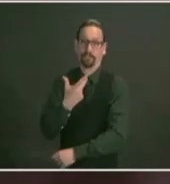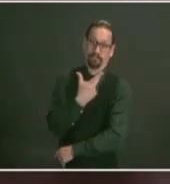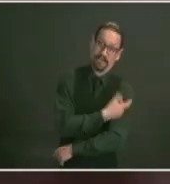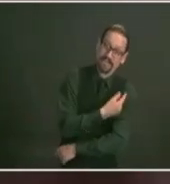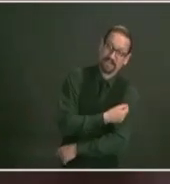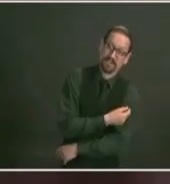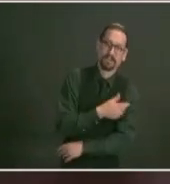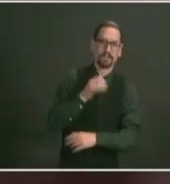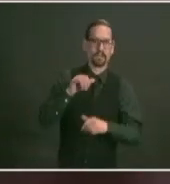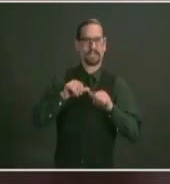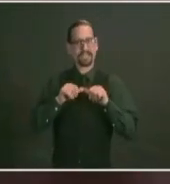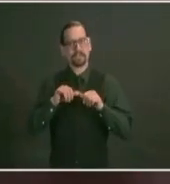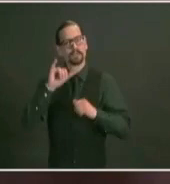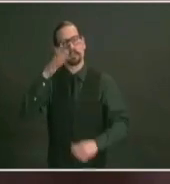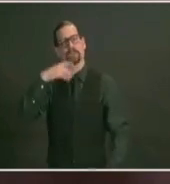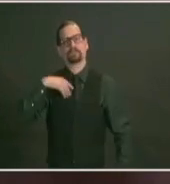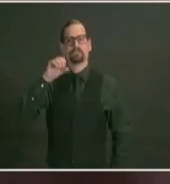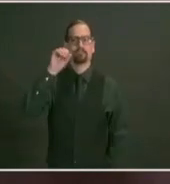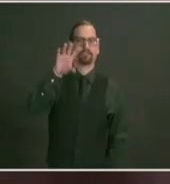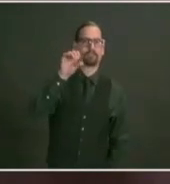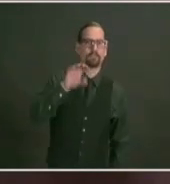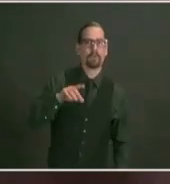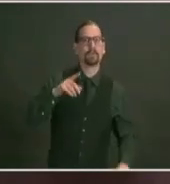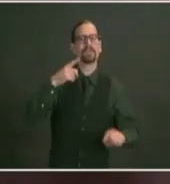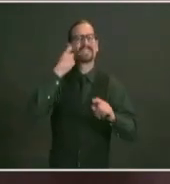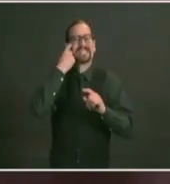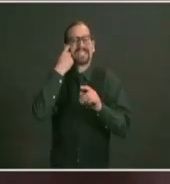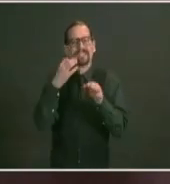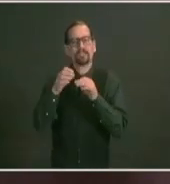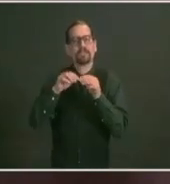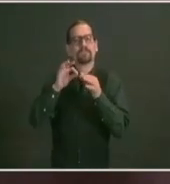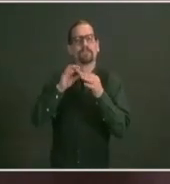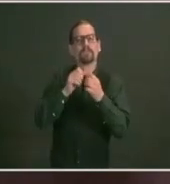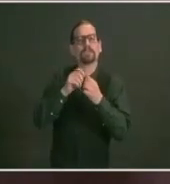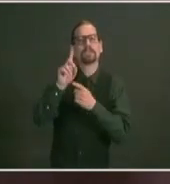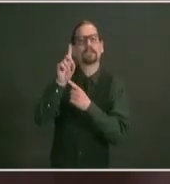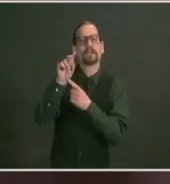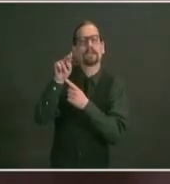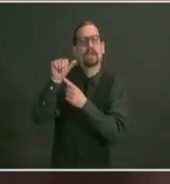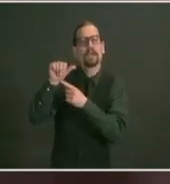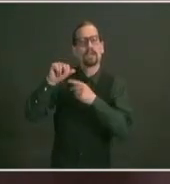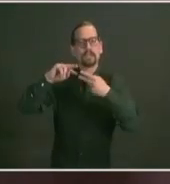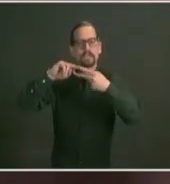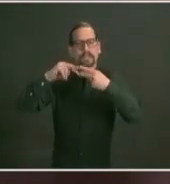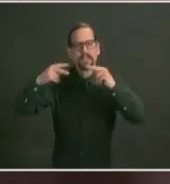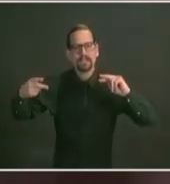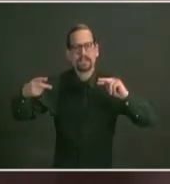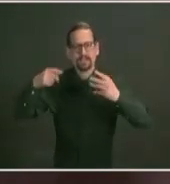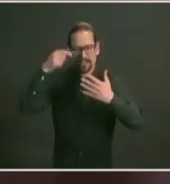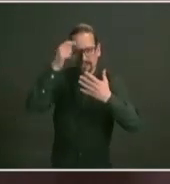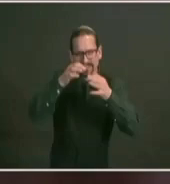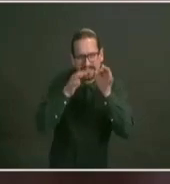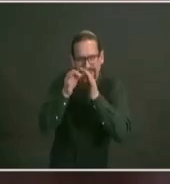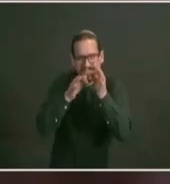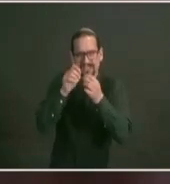today talking about wearing the best mask you have access to um